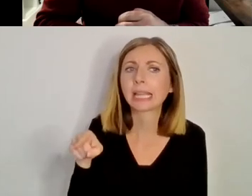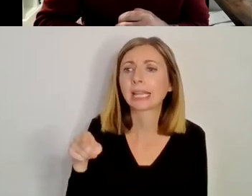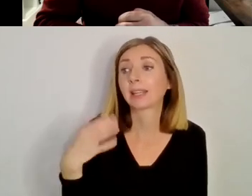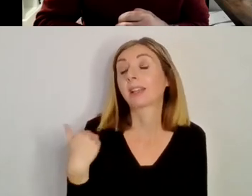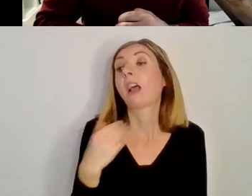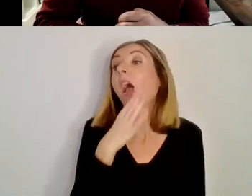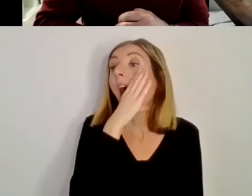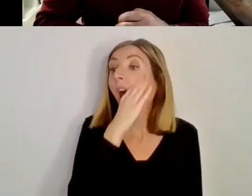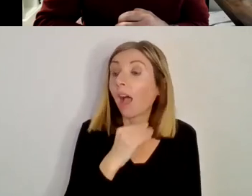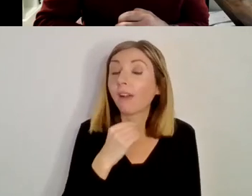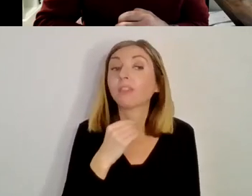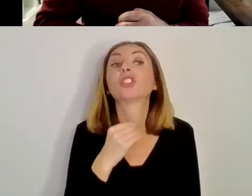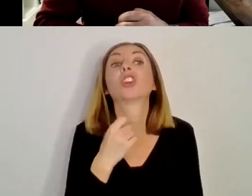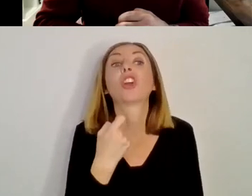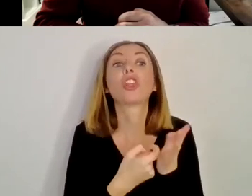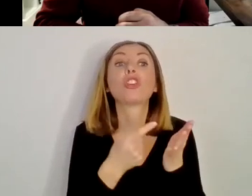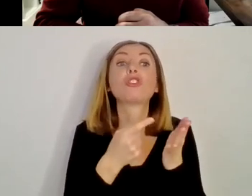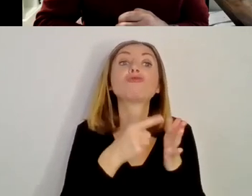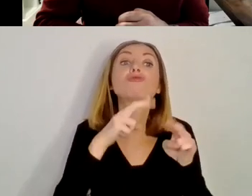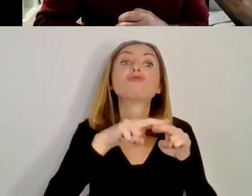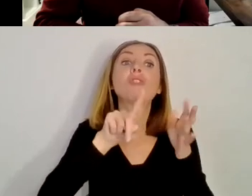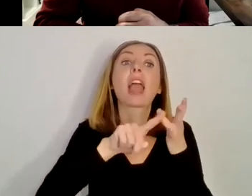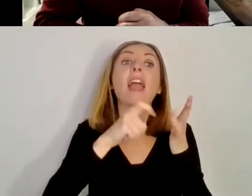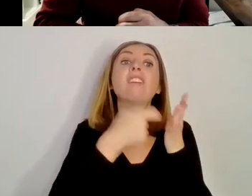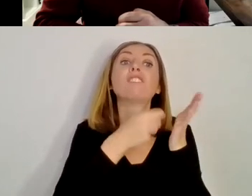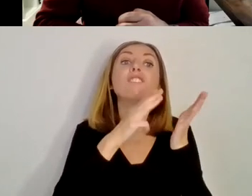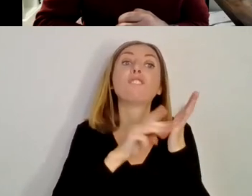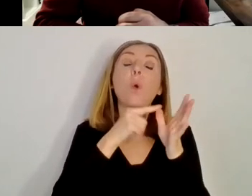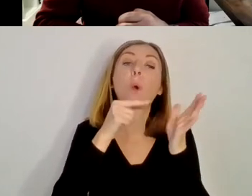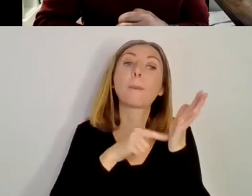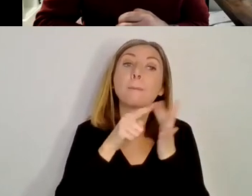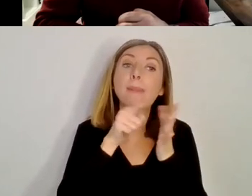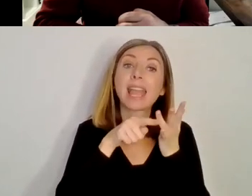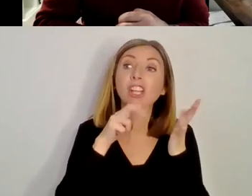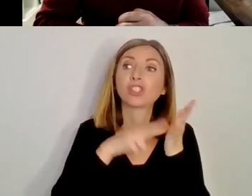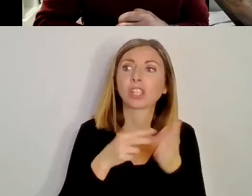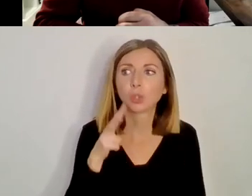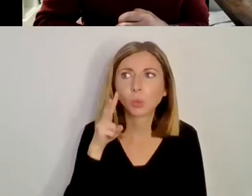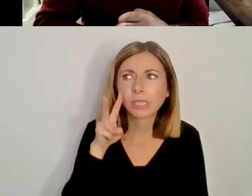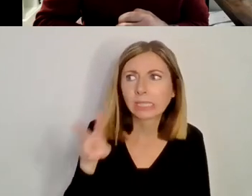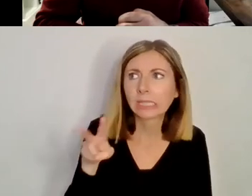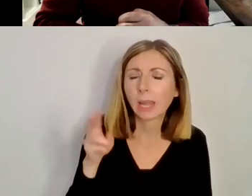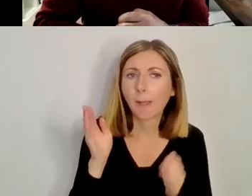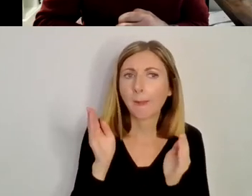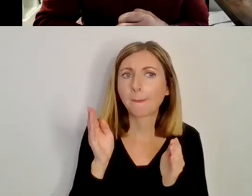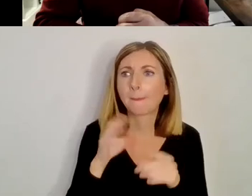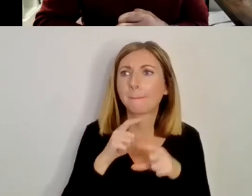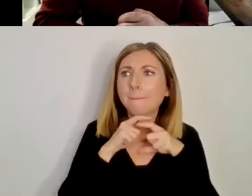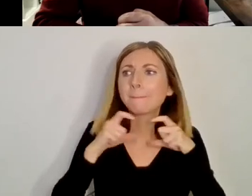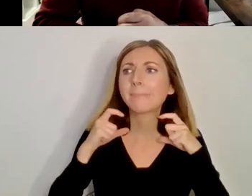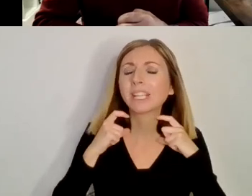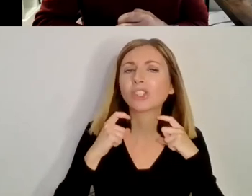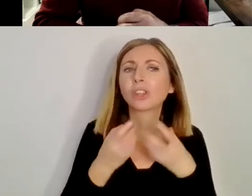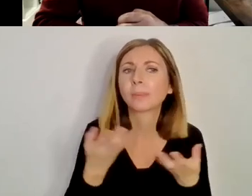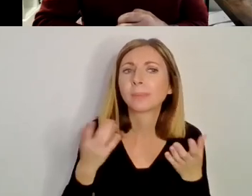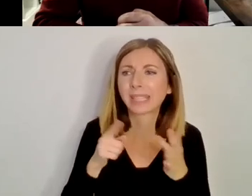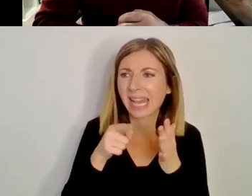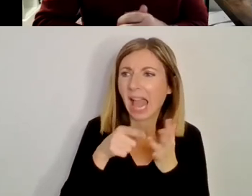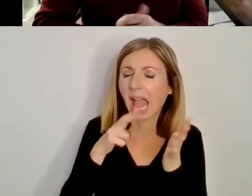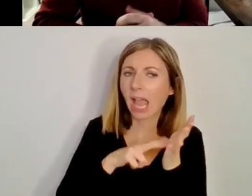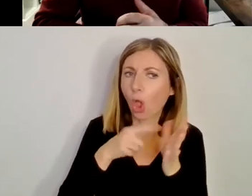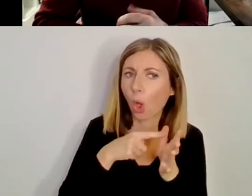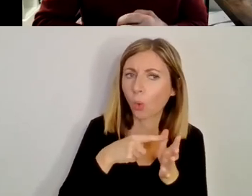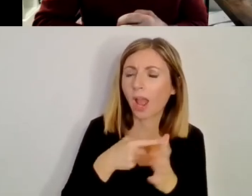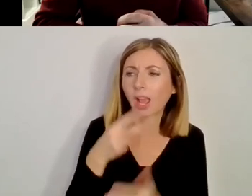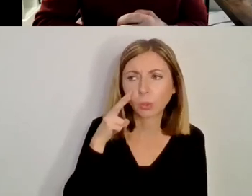-reformation bishops, um, located in Iona, they, um, the, the documents are all in Scots, uh, but they,